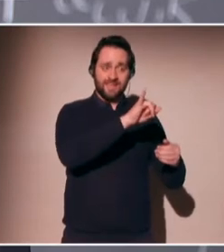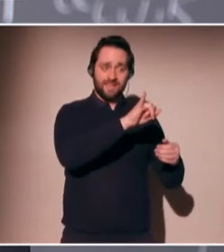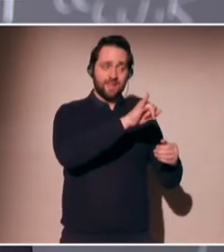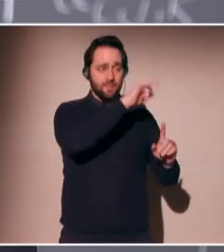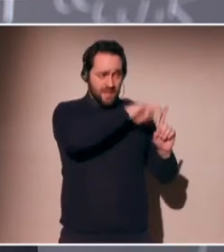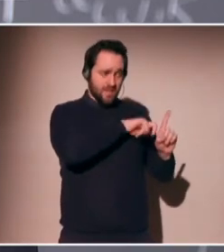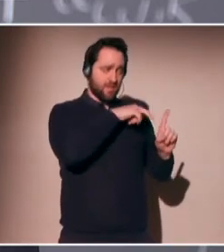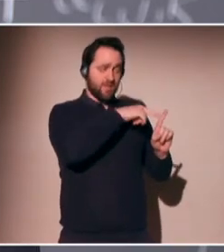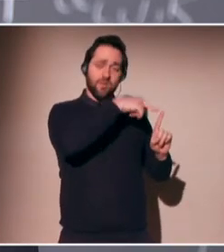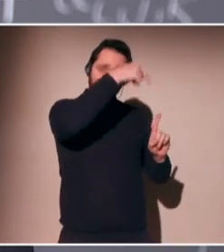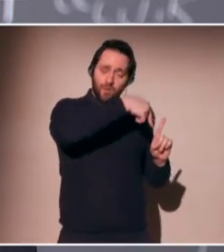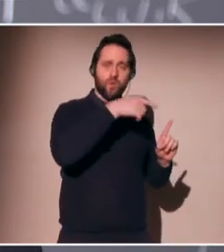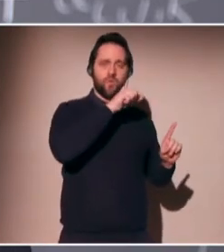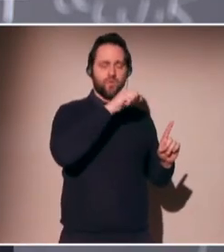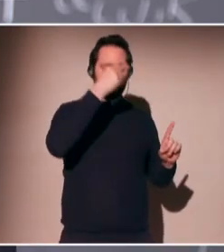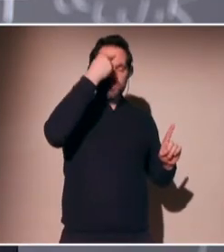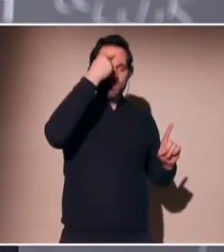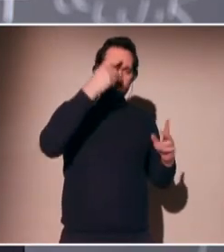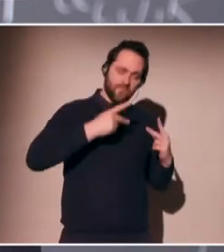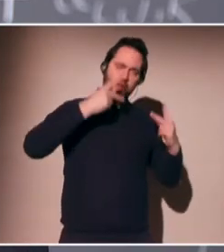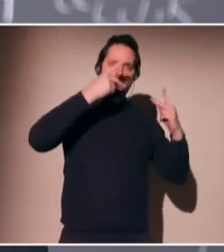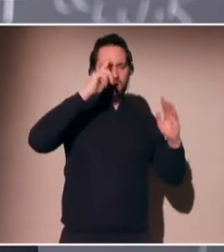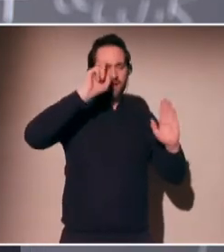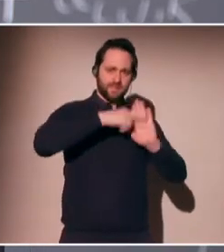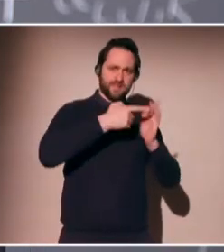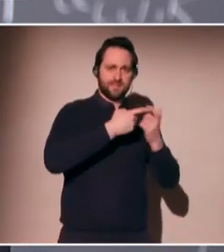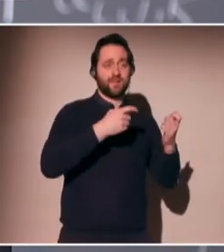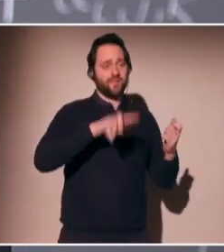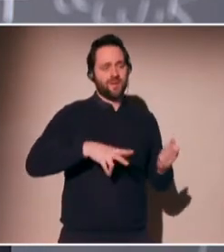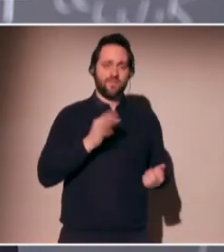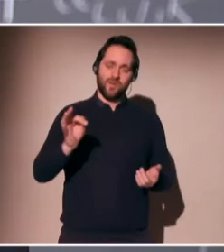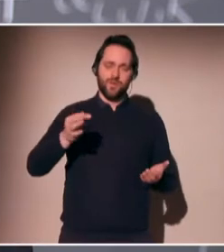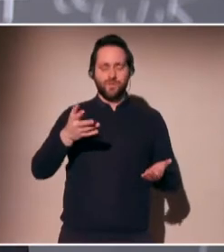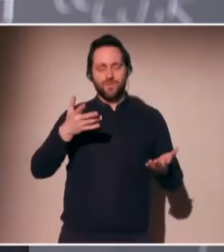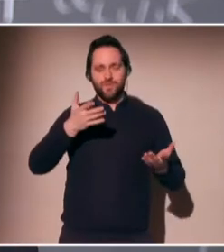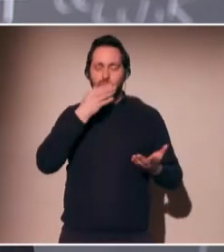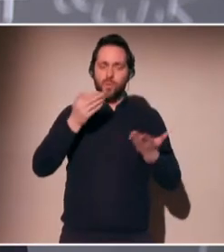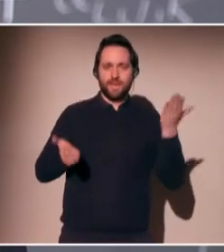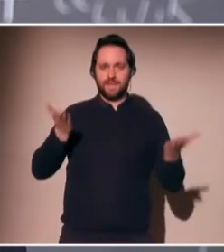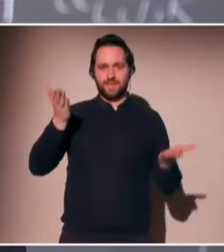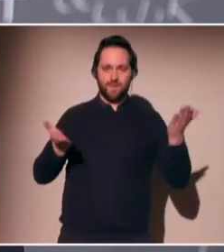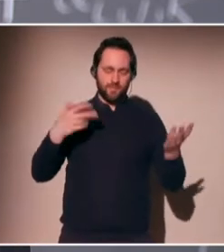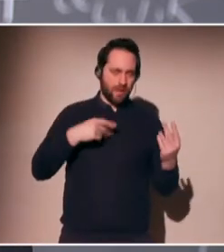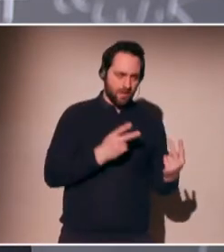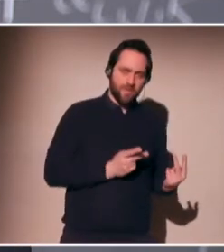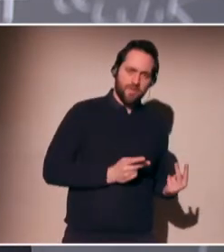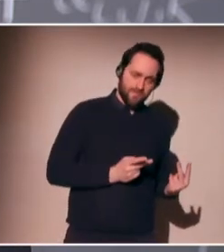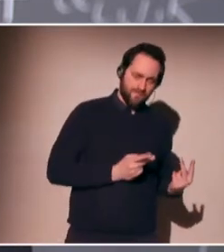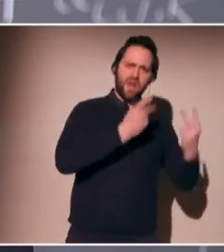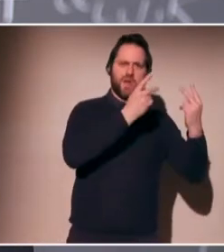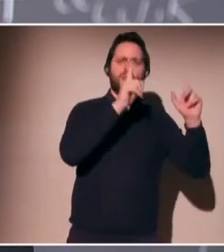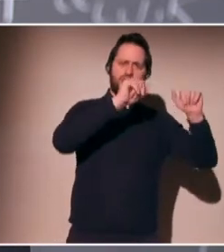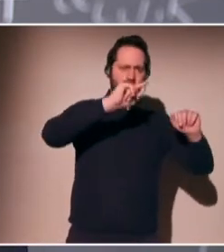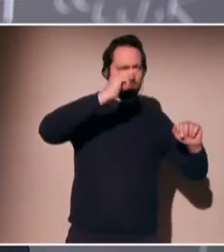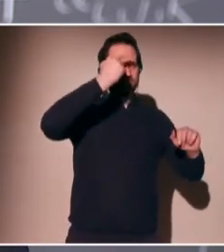obviously understood and being studied all over the world. But in France, we have a high level of expertise and a high level